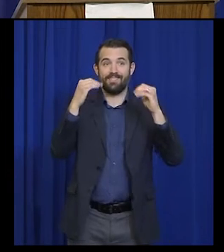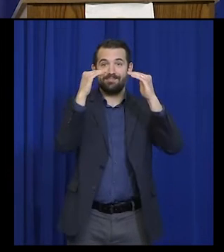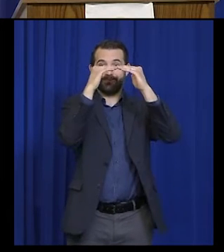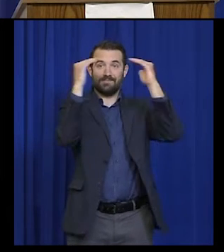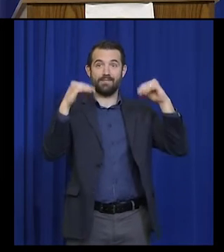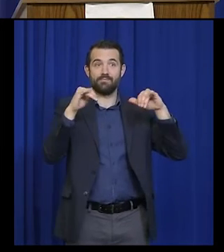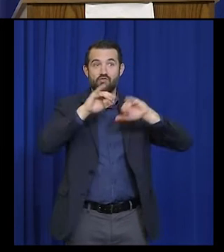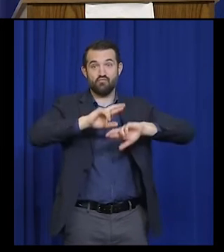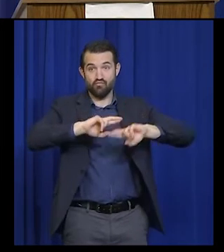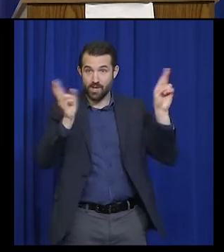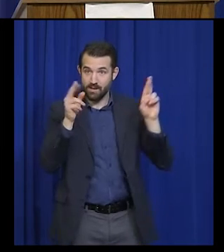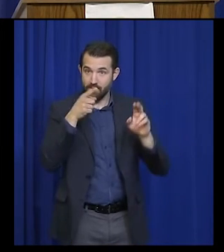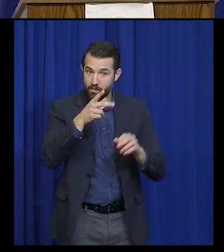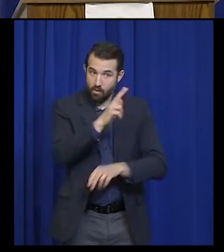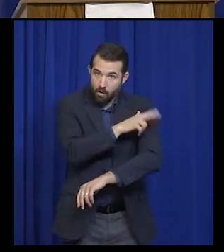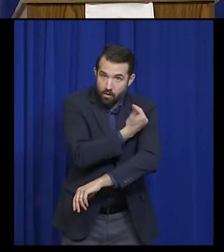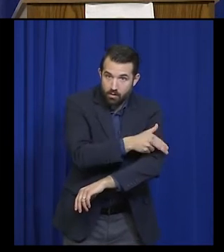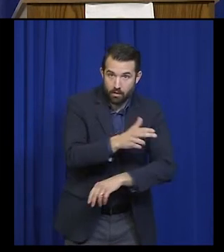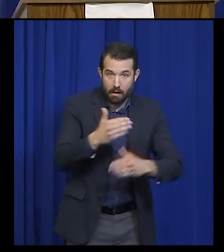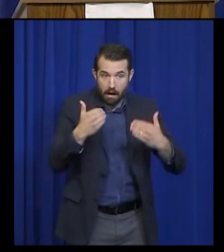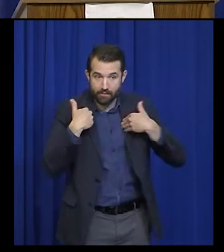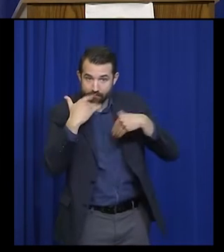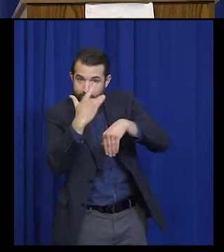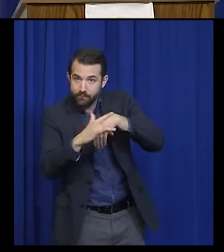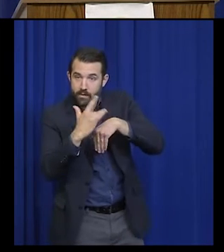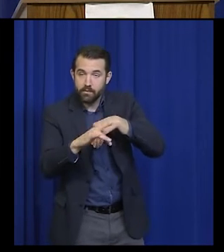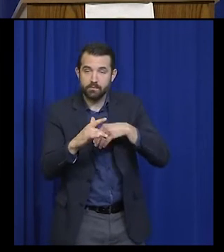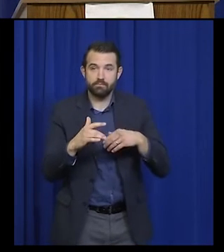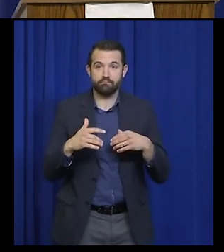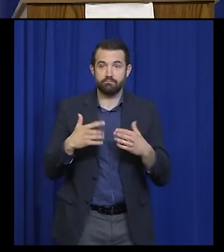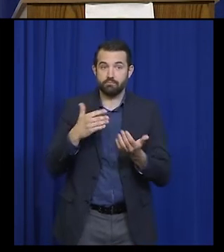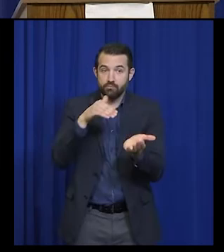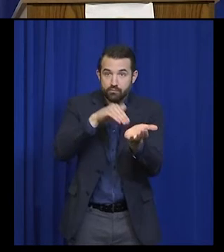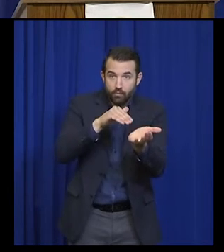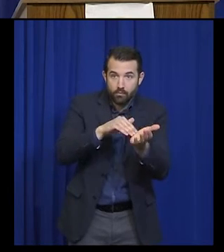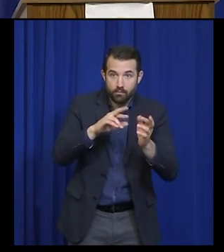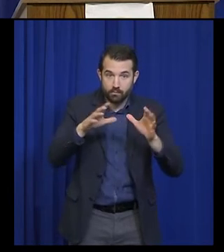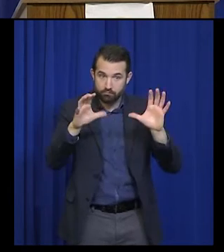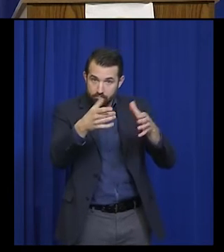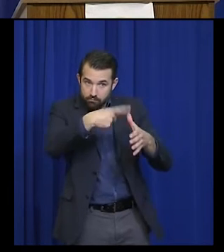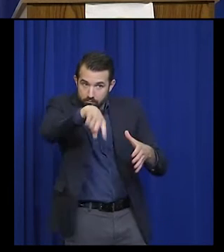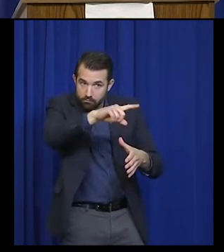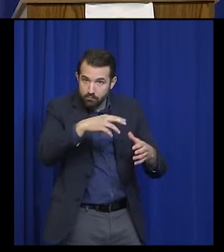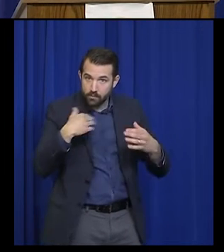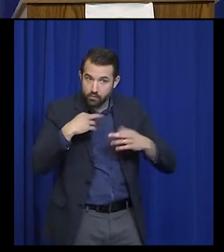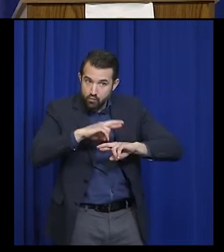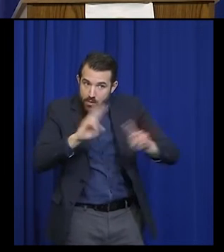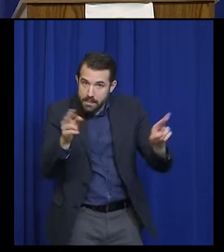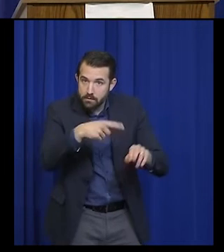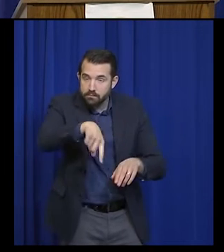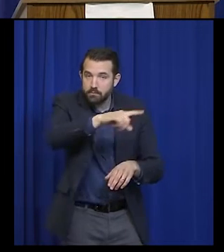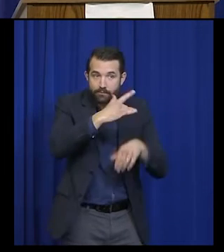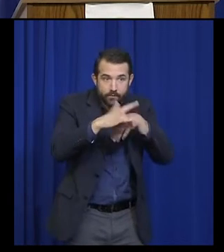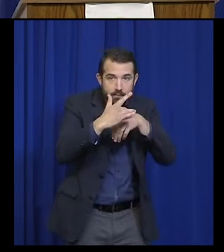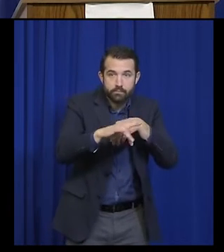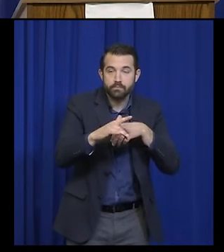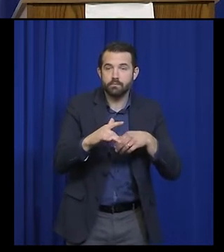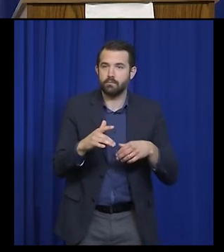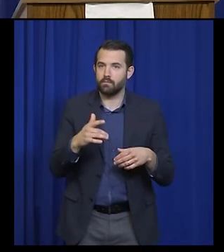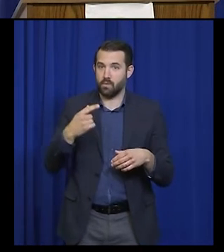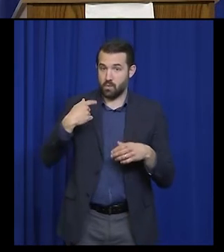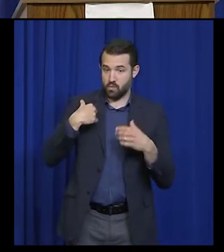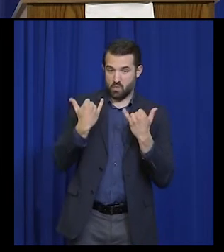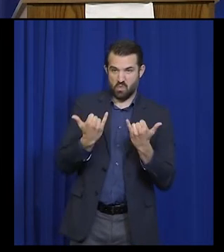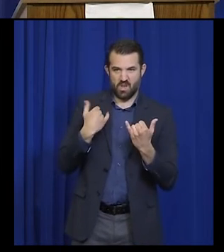What is the capacity of the health system to continue to provide care for everyone in Maine, even as we think about